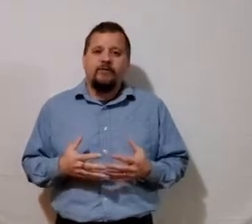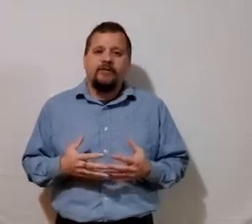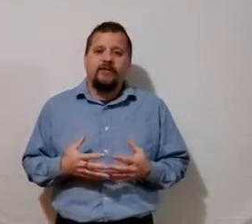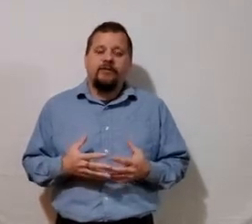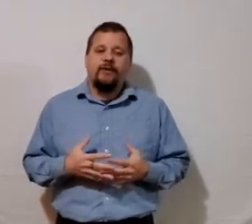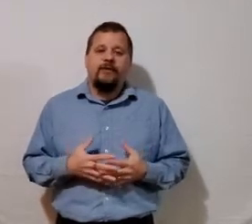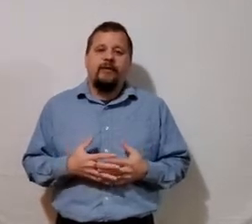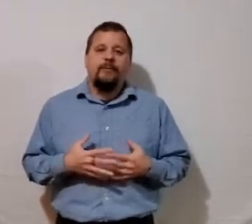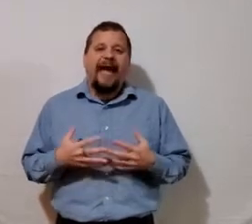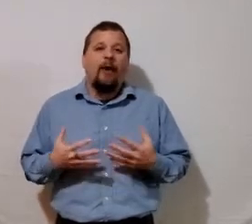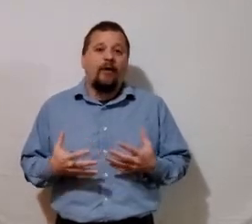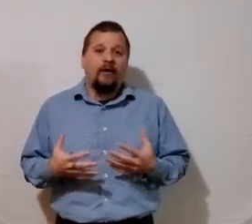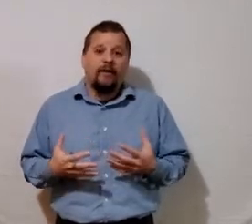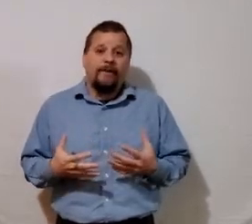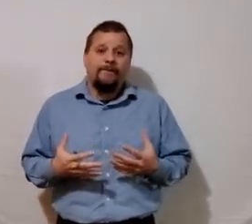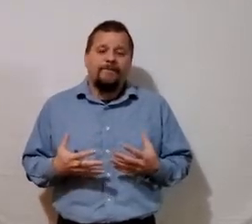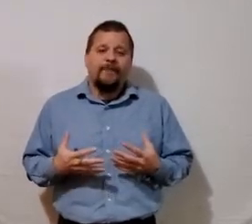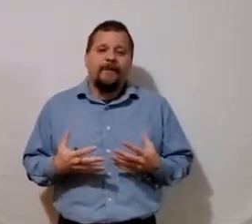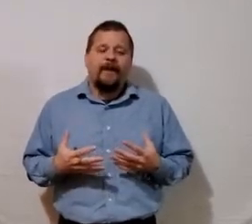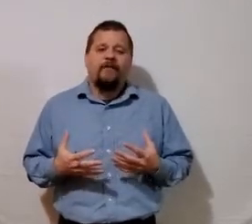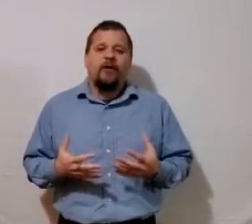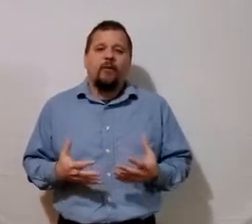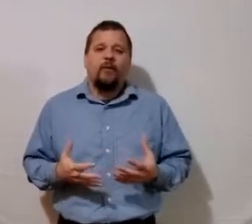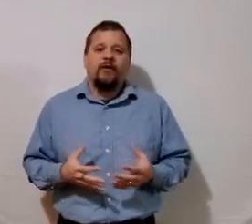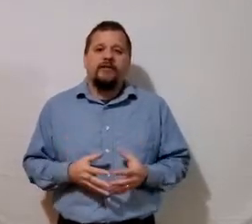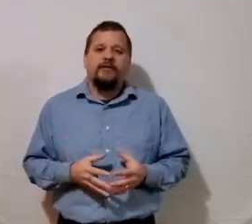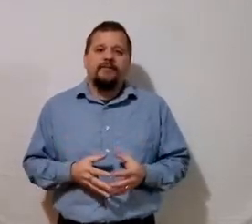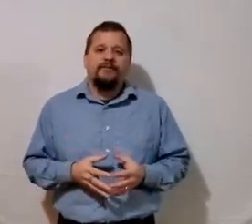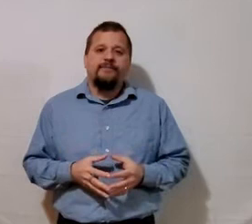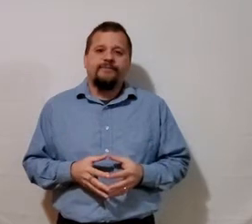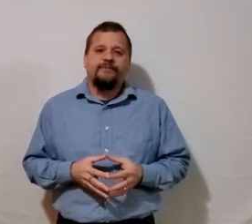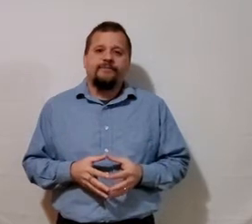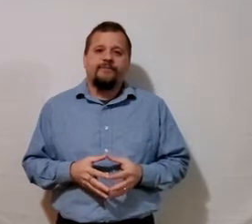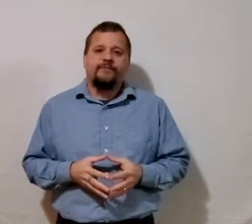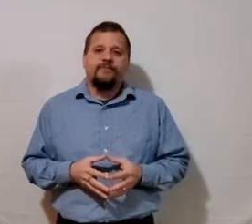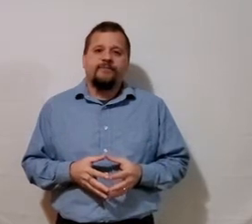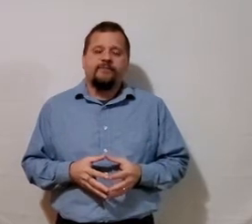that's what I want to talk to you about the power of our words